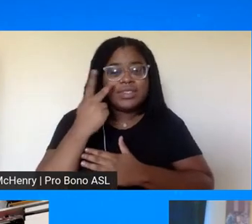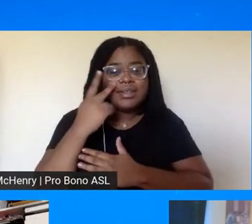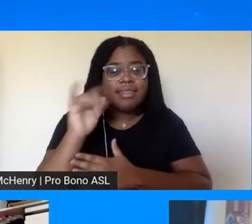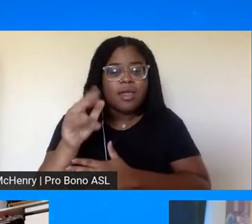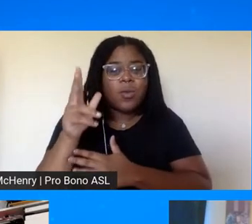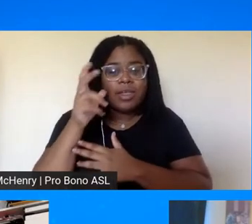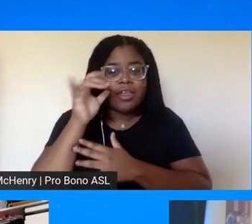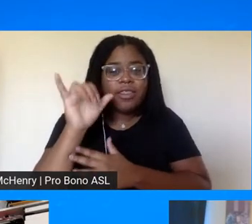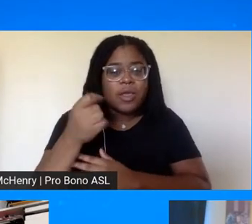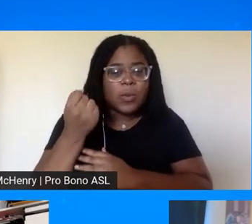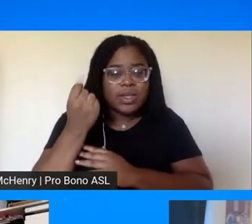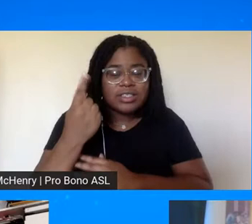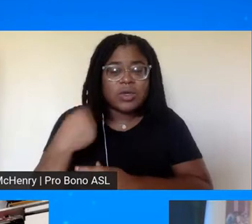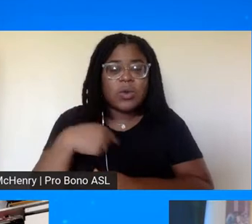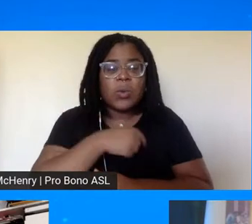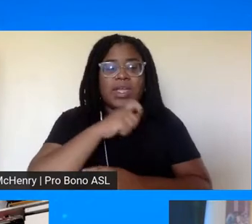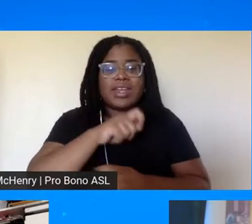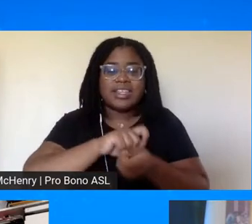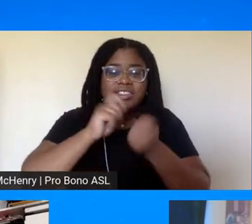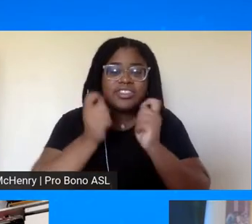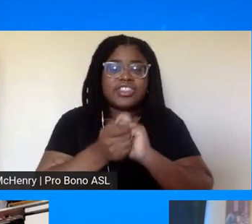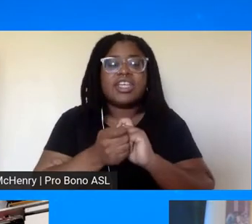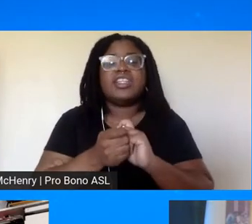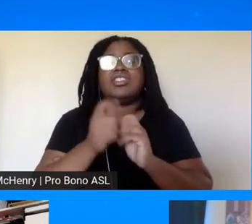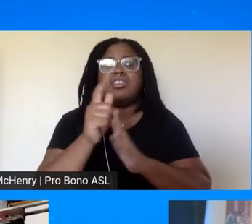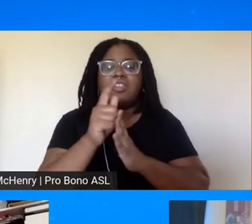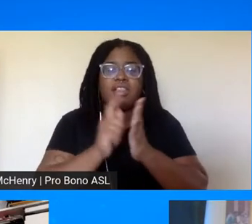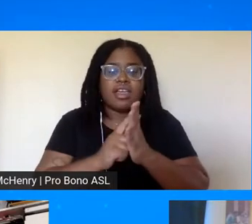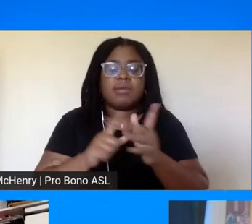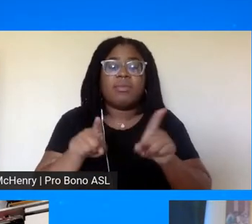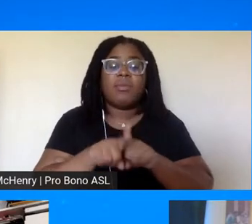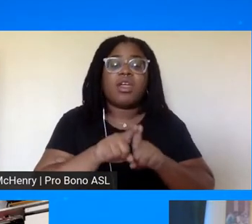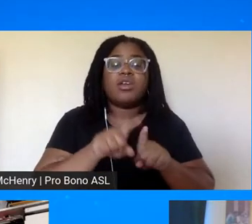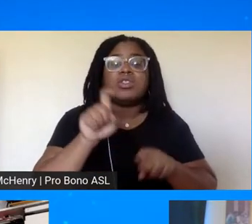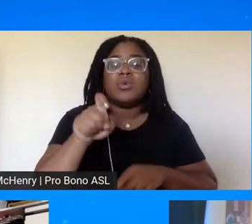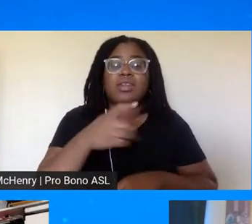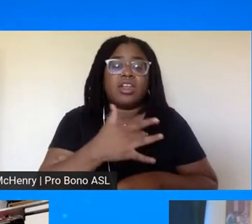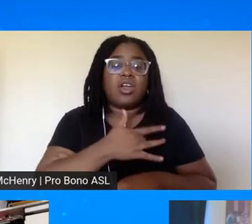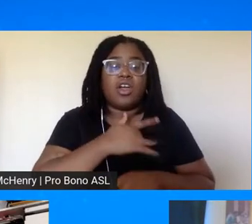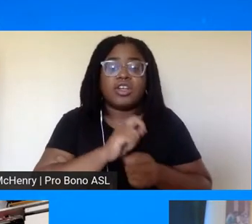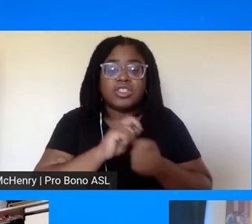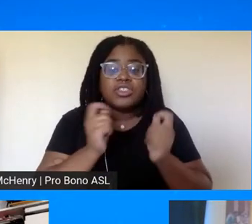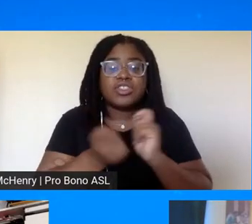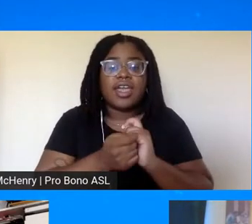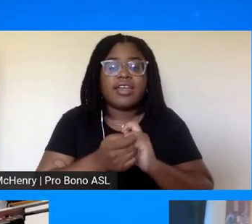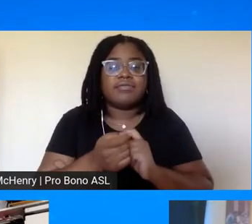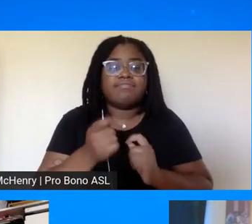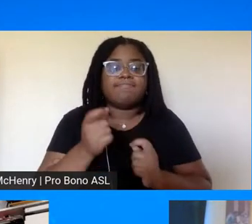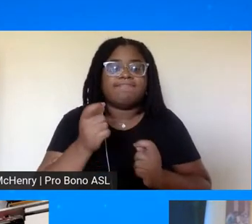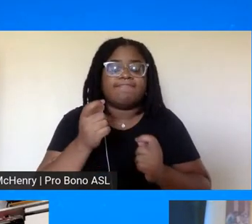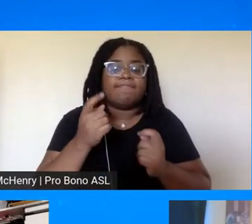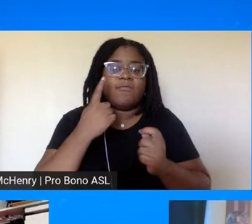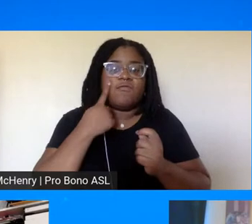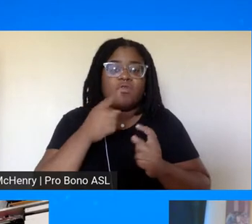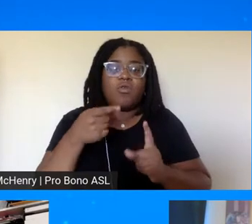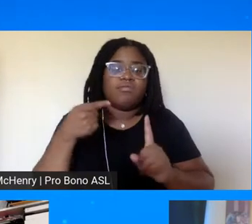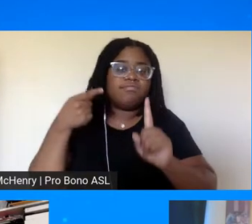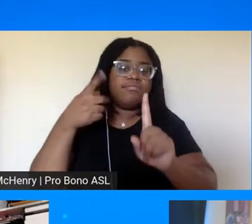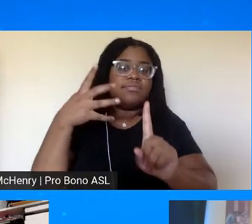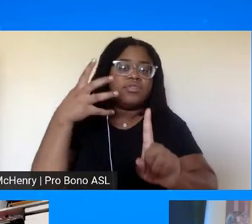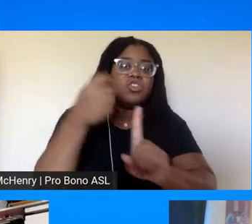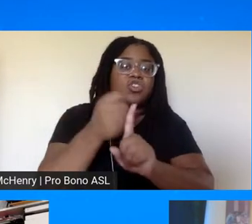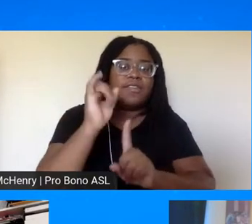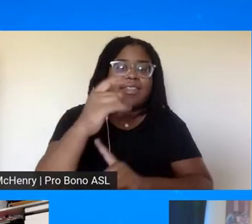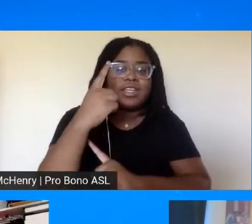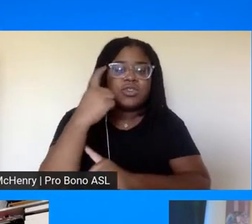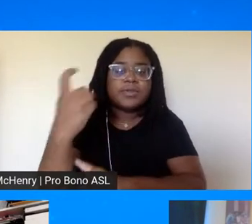understood we don't we need to change laws but we also need some heart change in order to get to this to achieving this